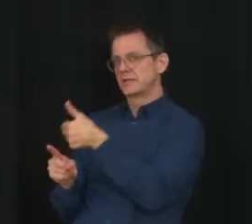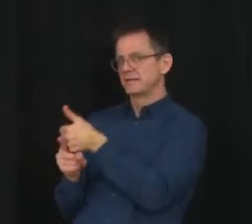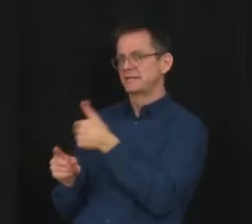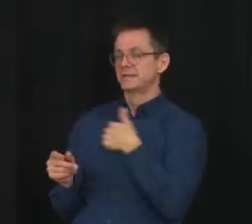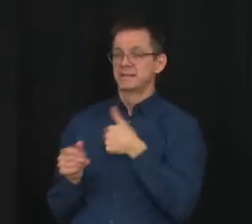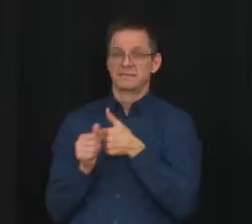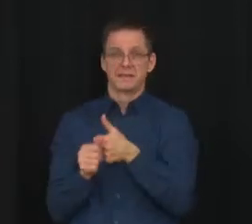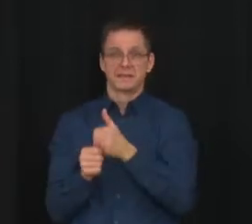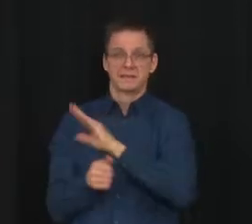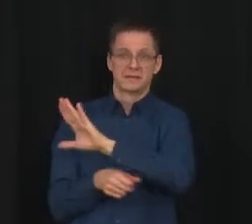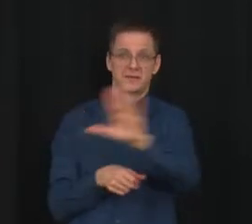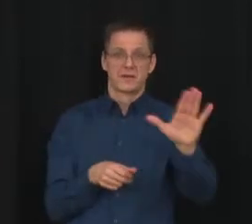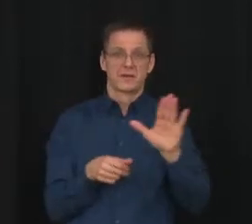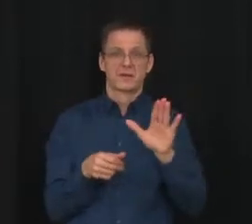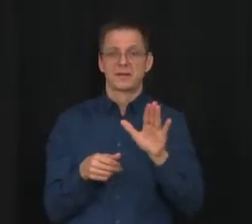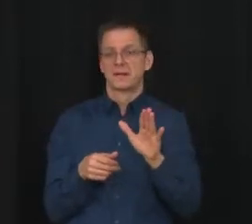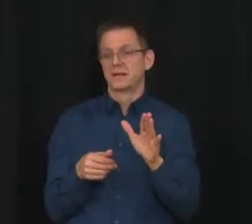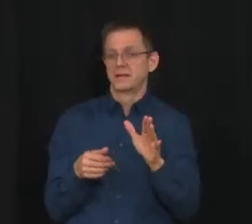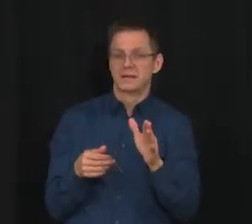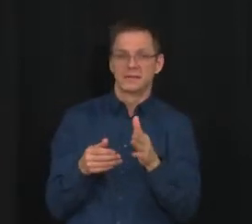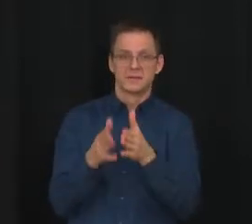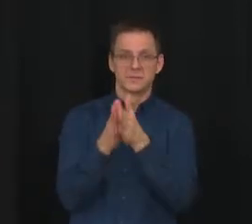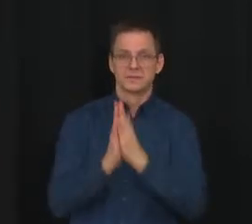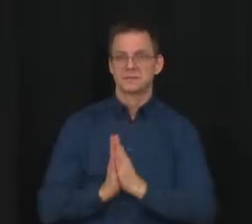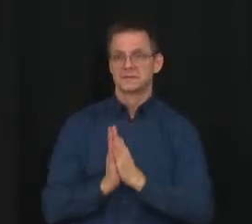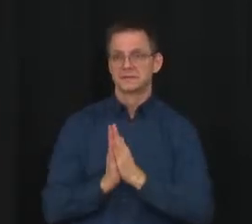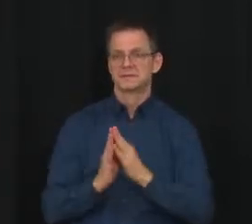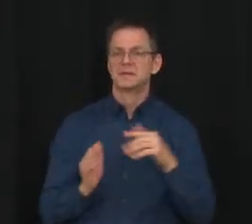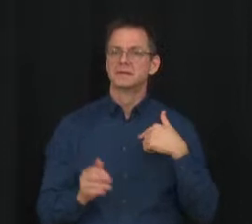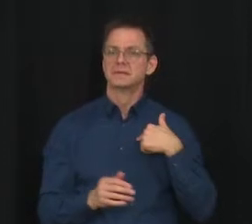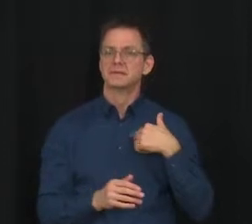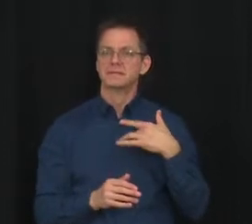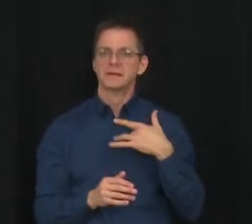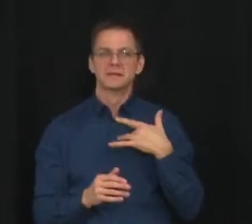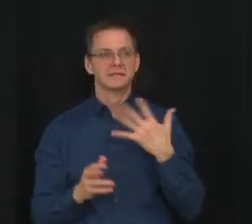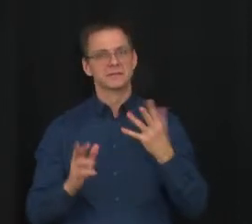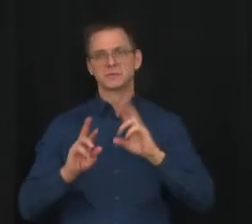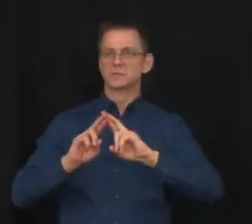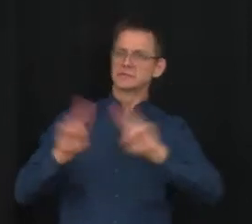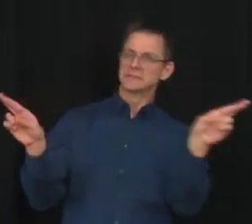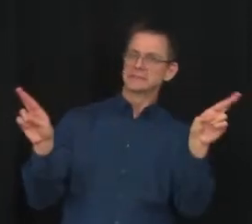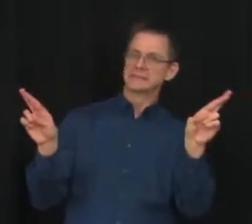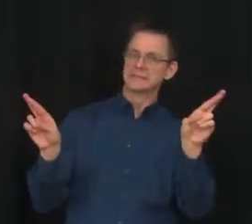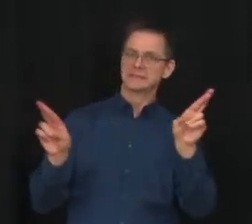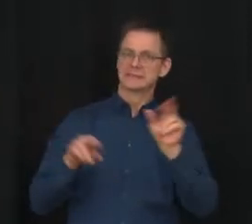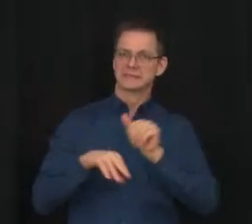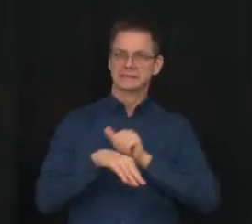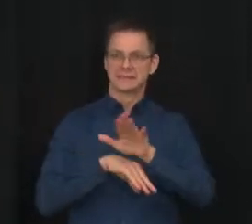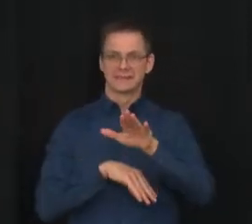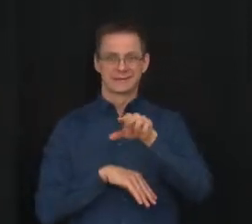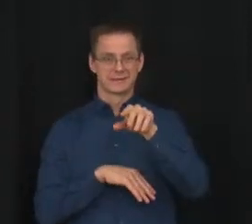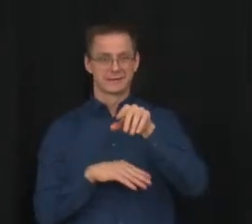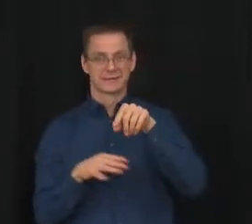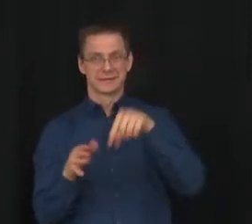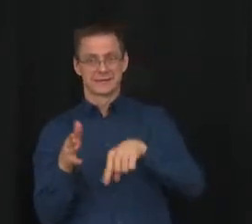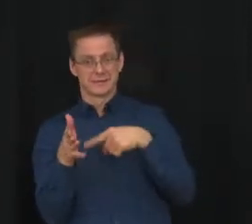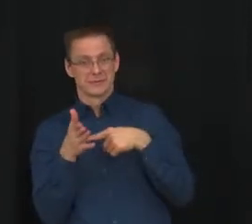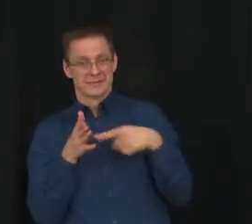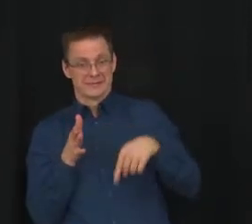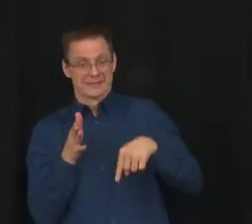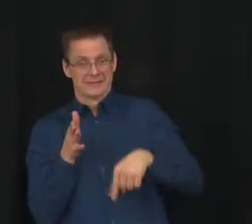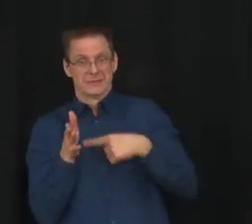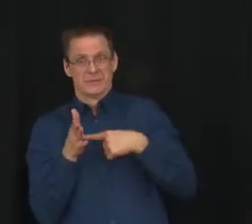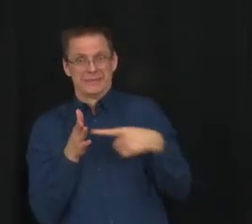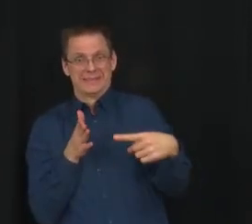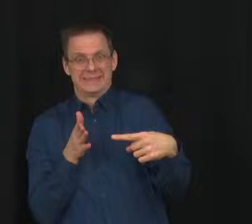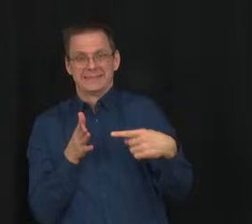that masks and rapid tests will be going out the door and to school authorities by the end of this week with all deliveries to